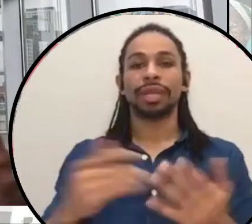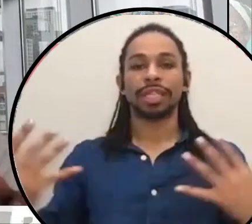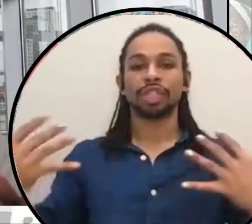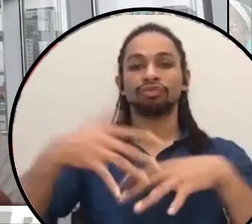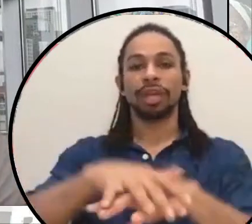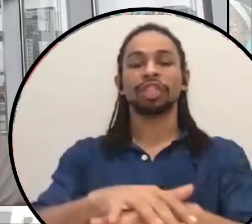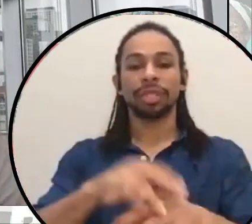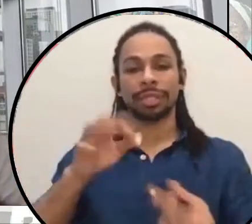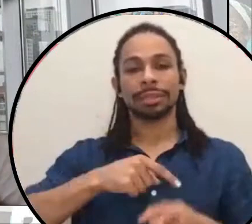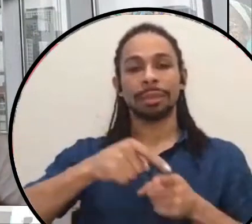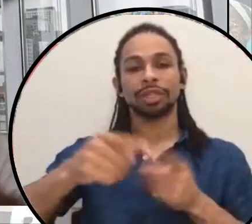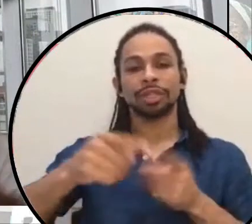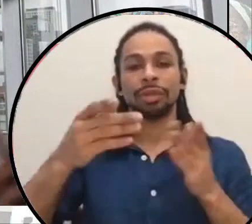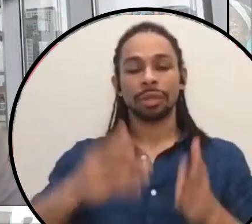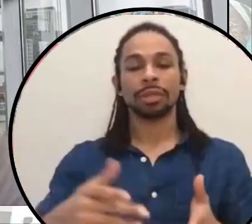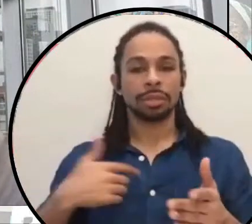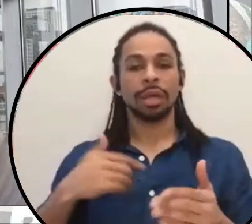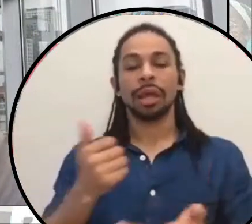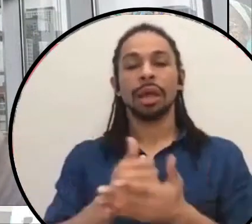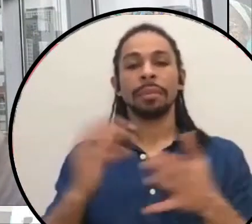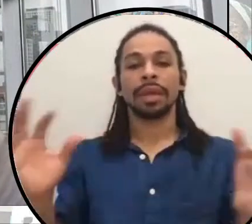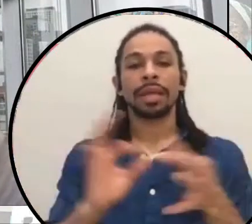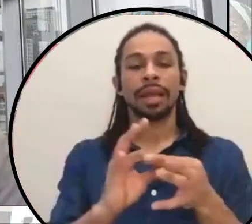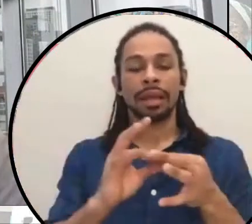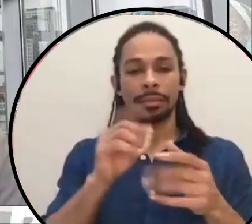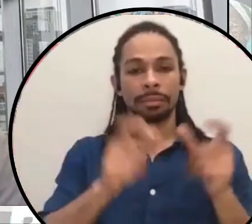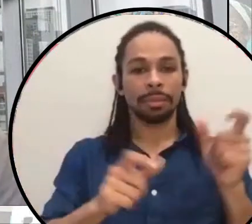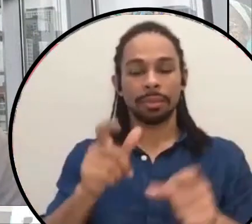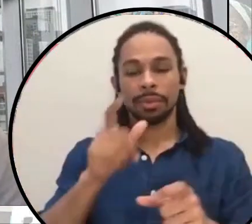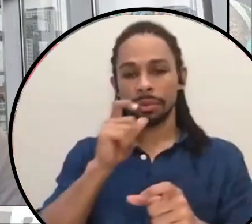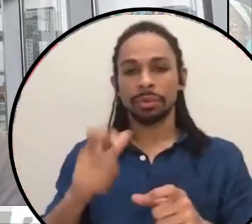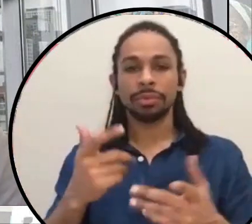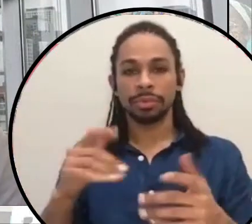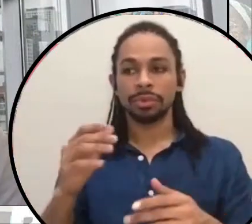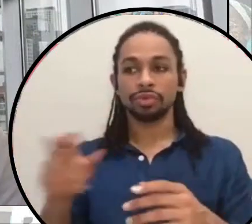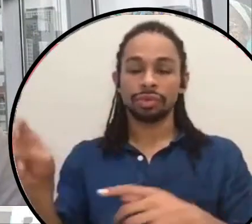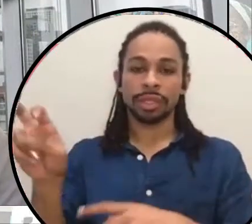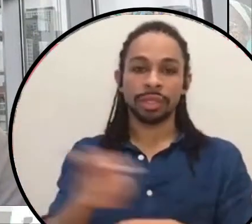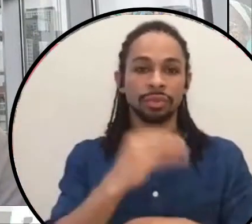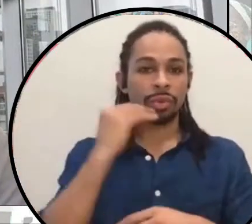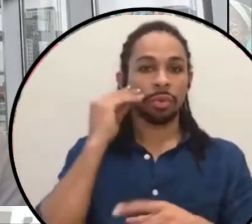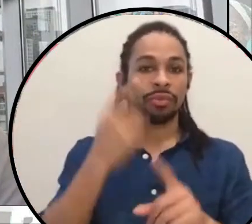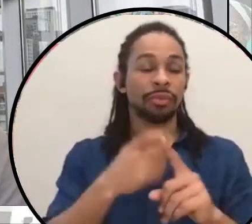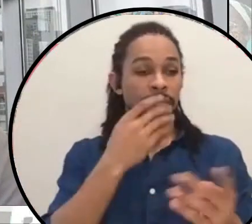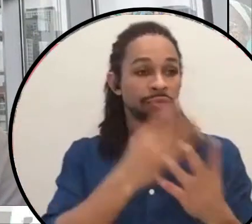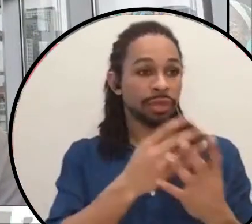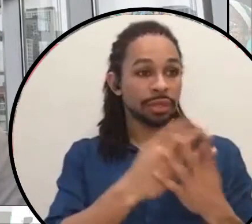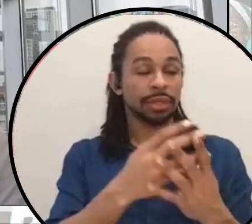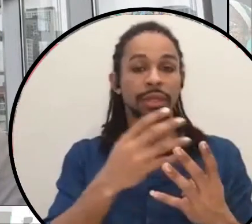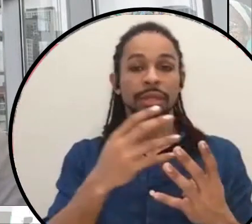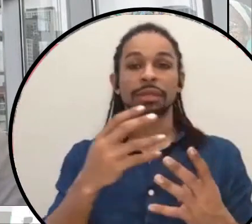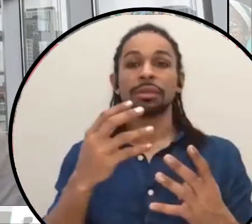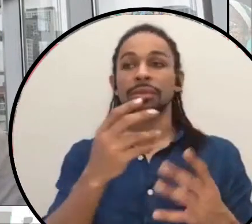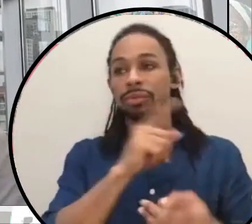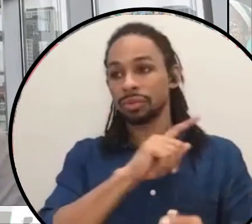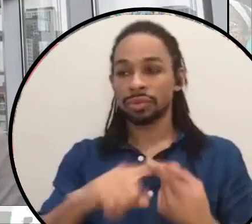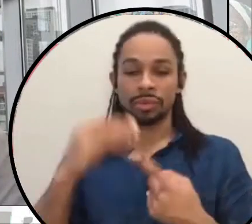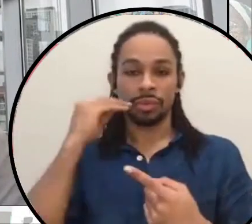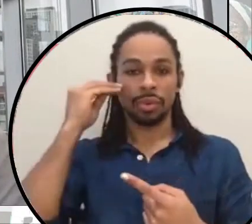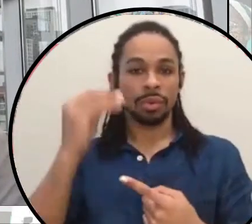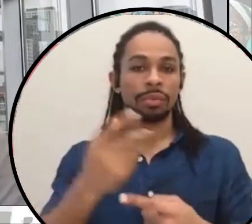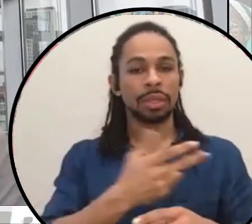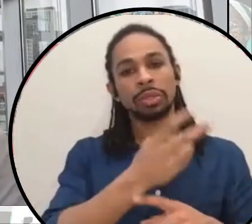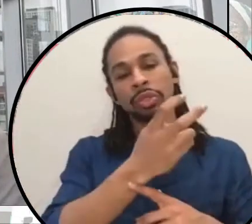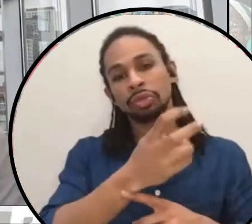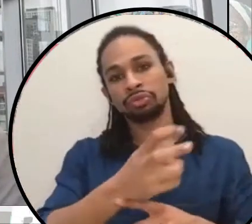folks who are making a transition home from prison or jail and sort of hooked them up with the resources they may need to sort of make that transition as smooth as